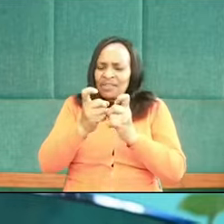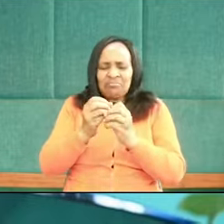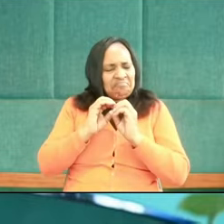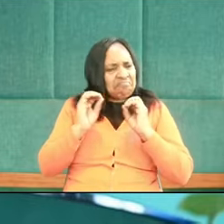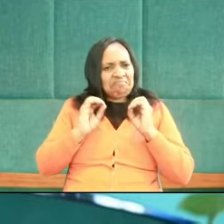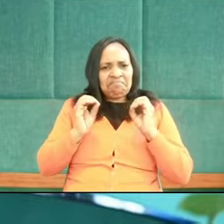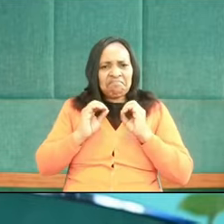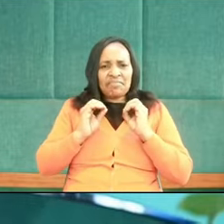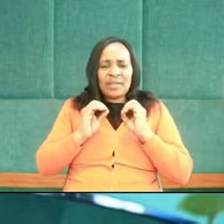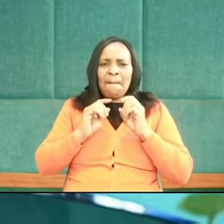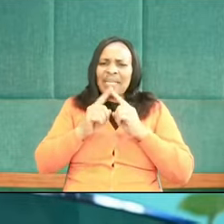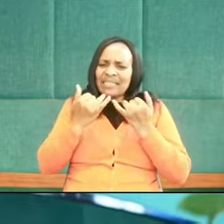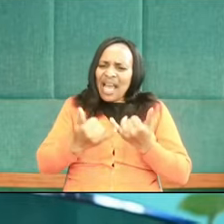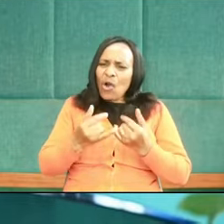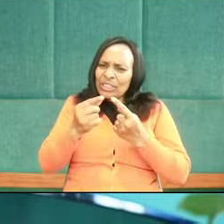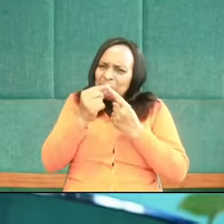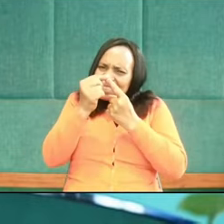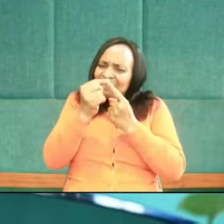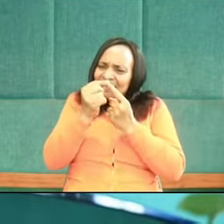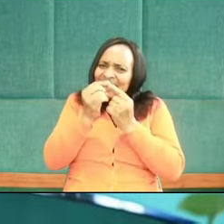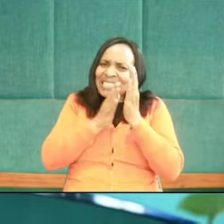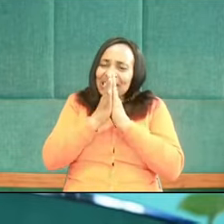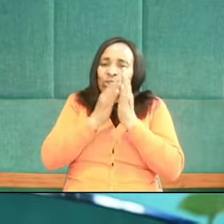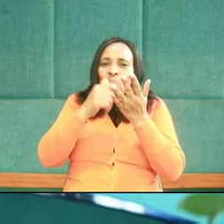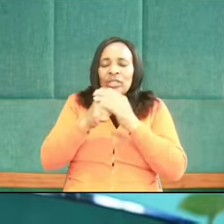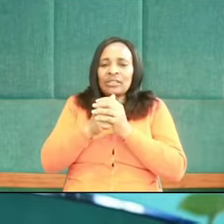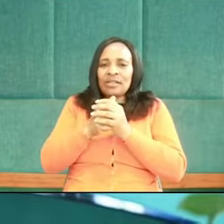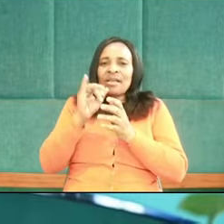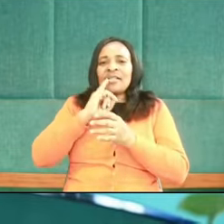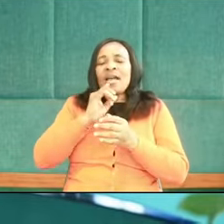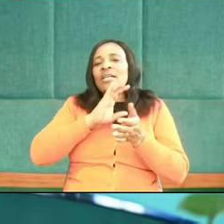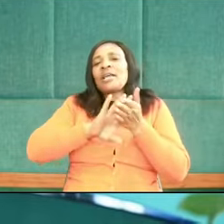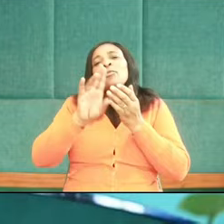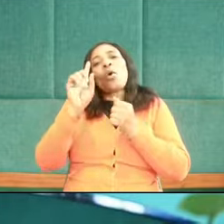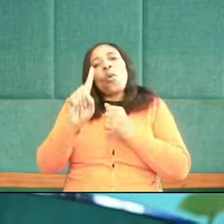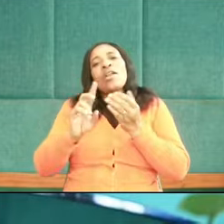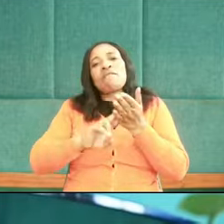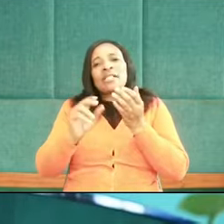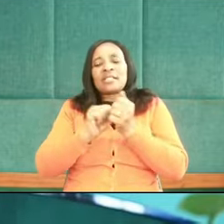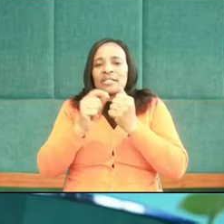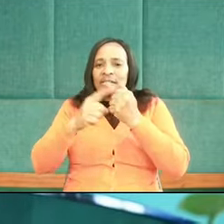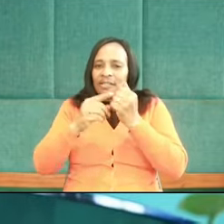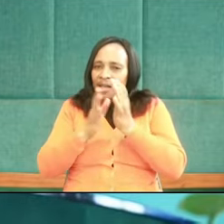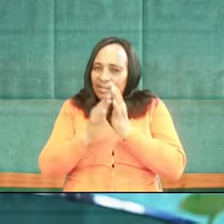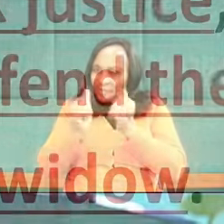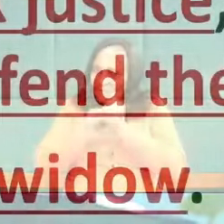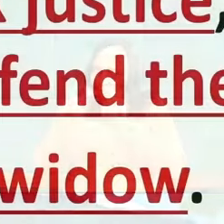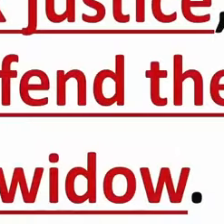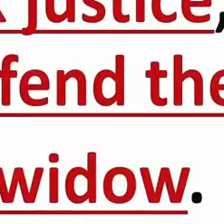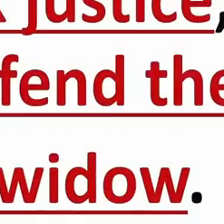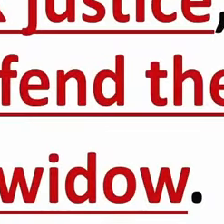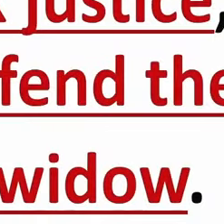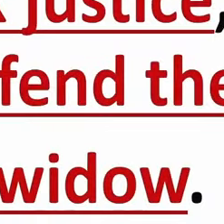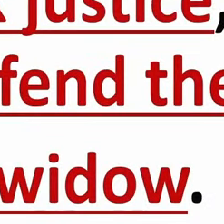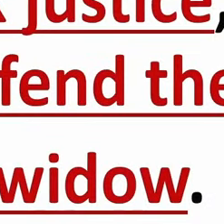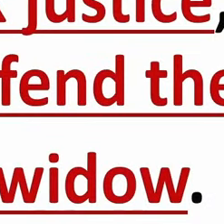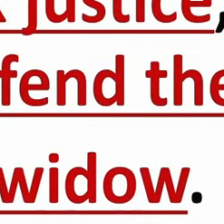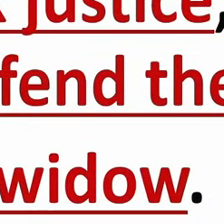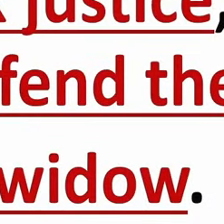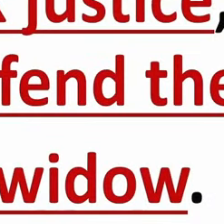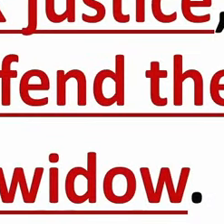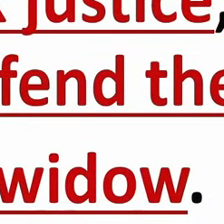No. What is he interested in? Isaiah chapter 1 16 and 17. The Bible says, notice, wash yourselves